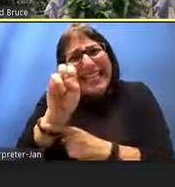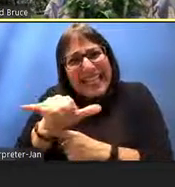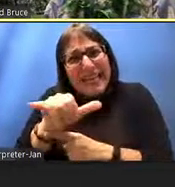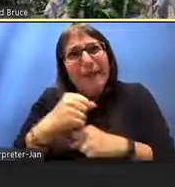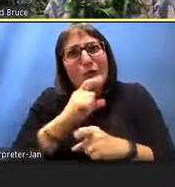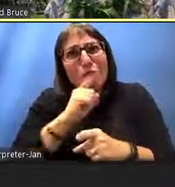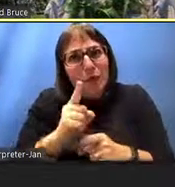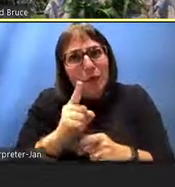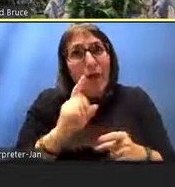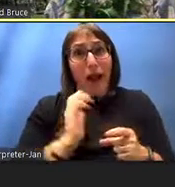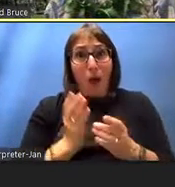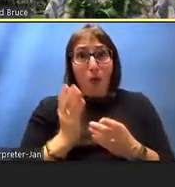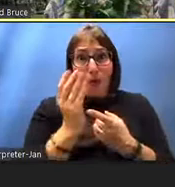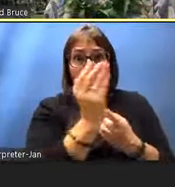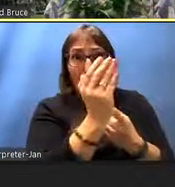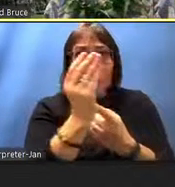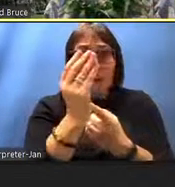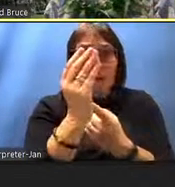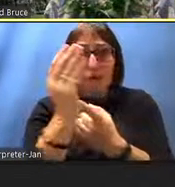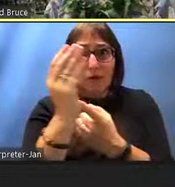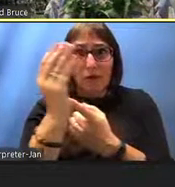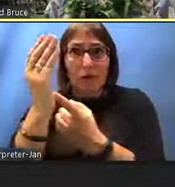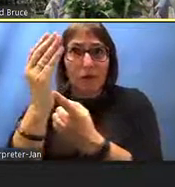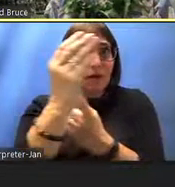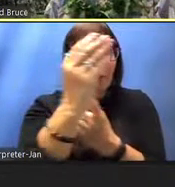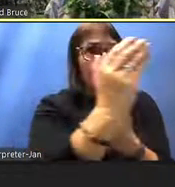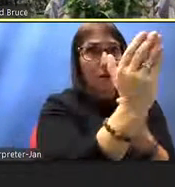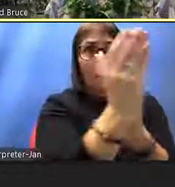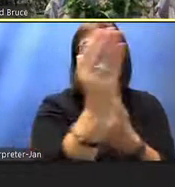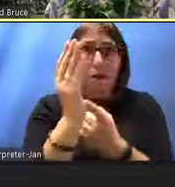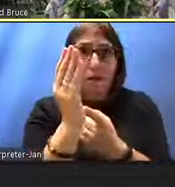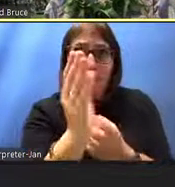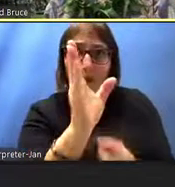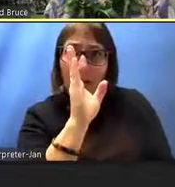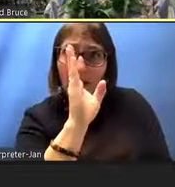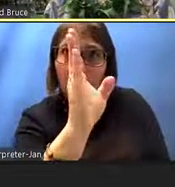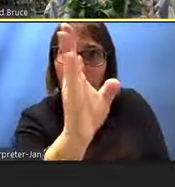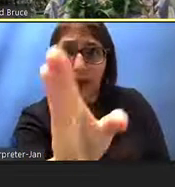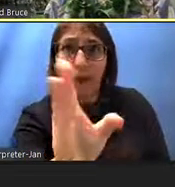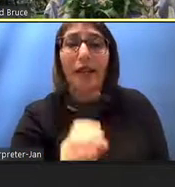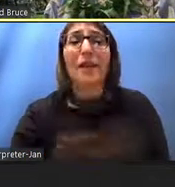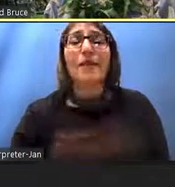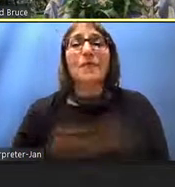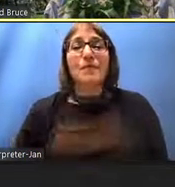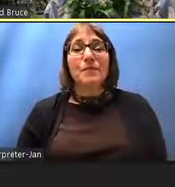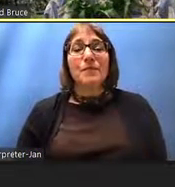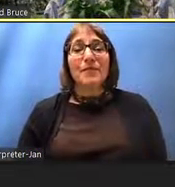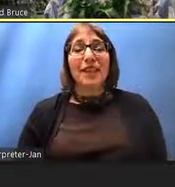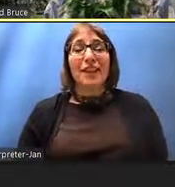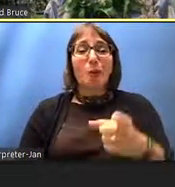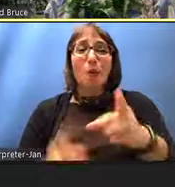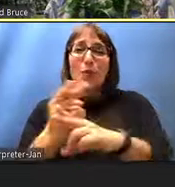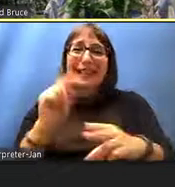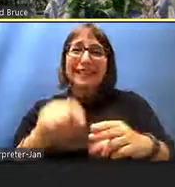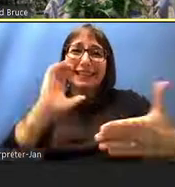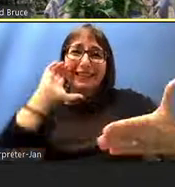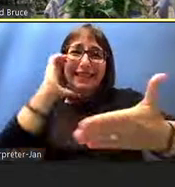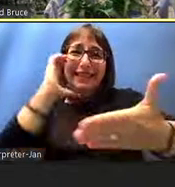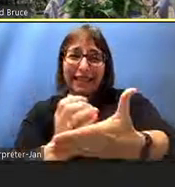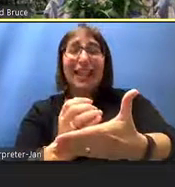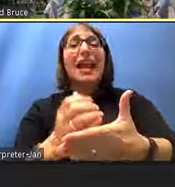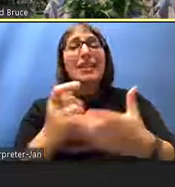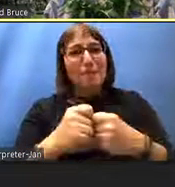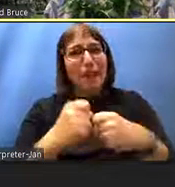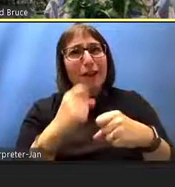uh and to represent this topic this evening uh to regenerate hawaiian